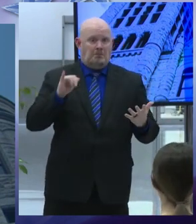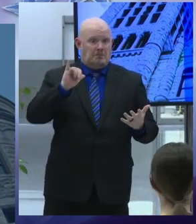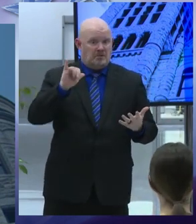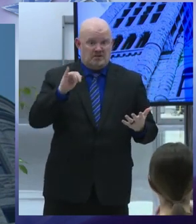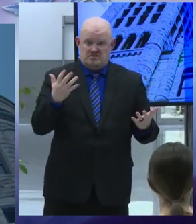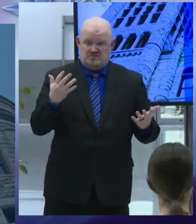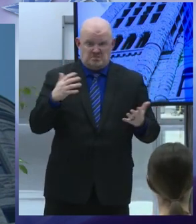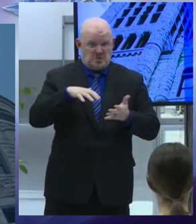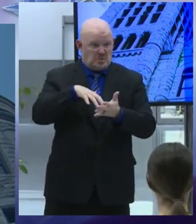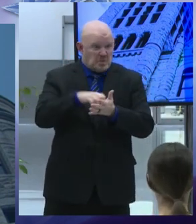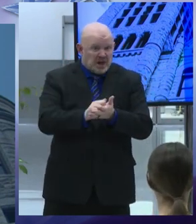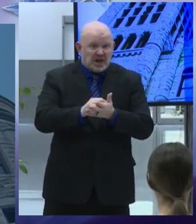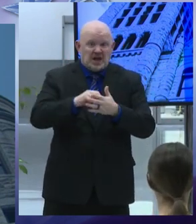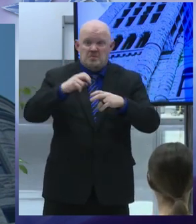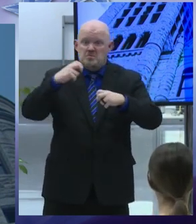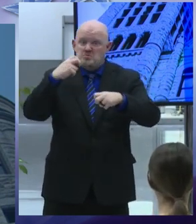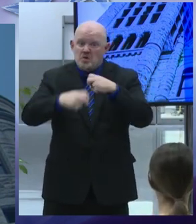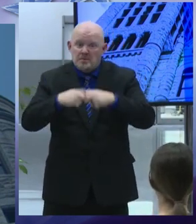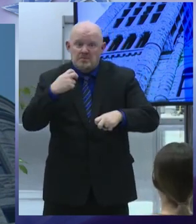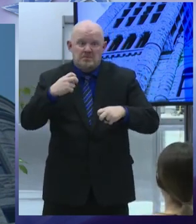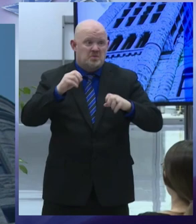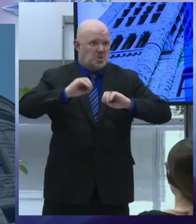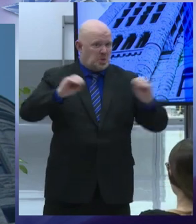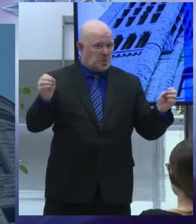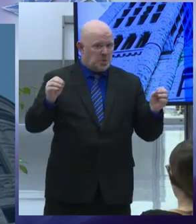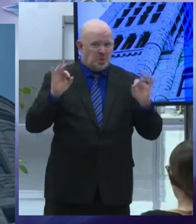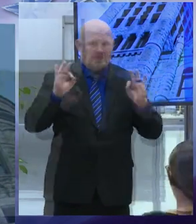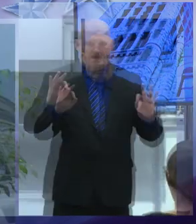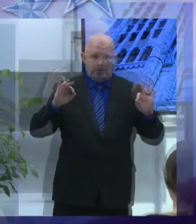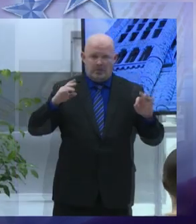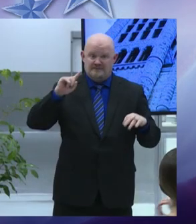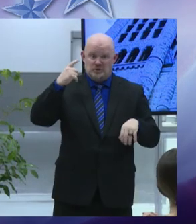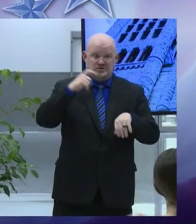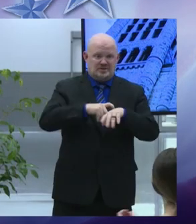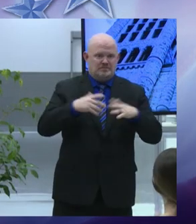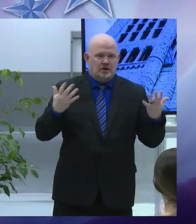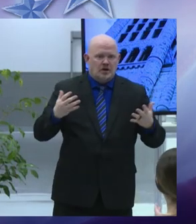controls and for the first time they found no significant deficiencies